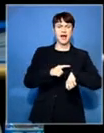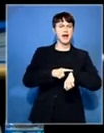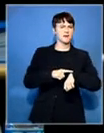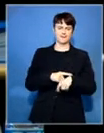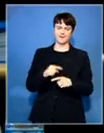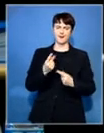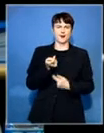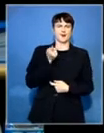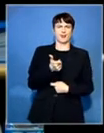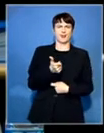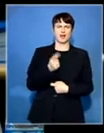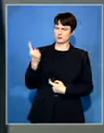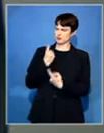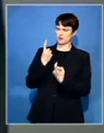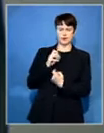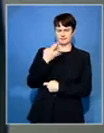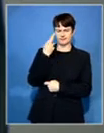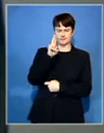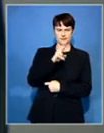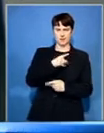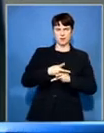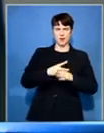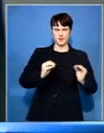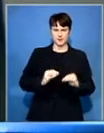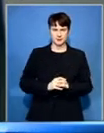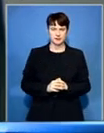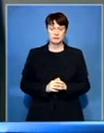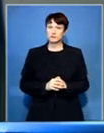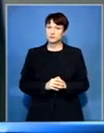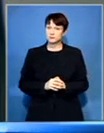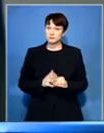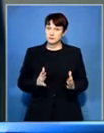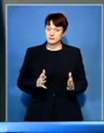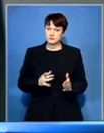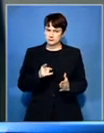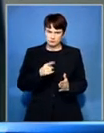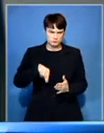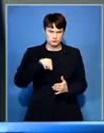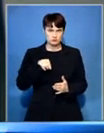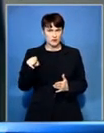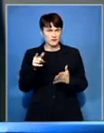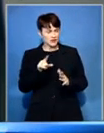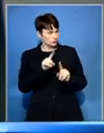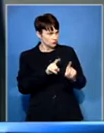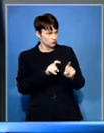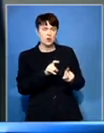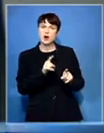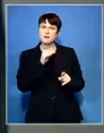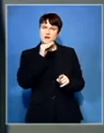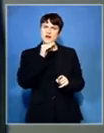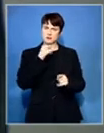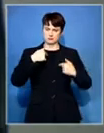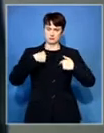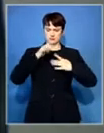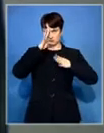prepare for that line of questioning. If the matter has, in the opinion of the Commission, been adequately canvassed, it will be able to make a ruling.